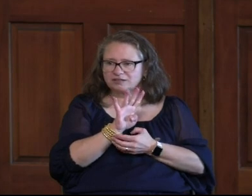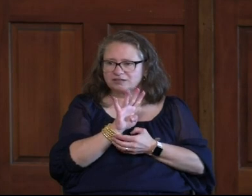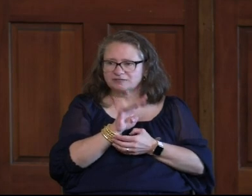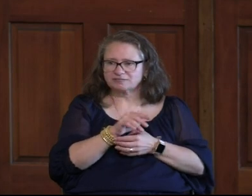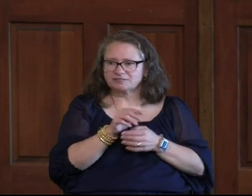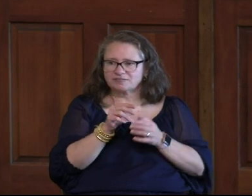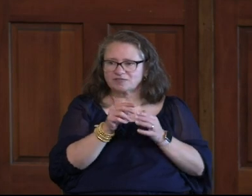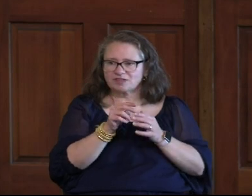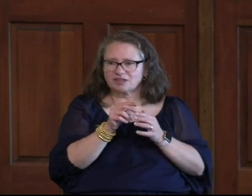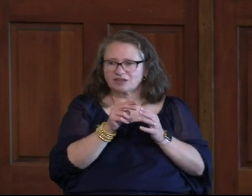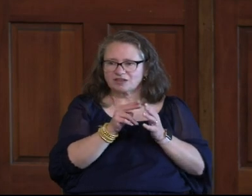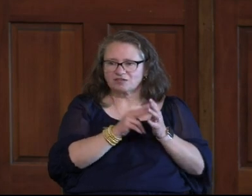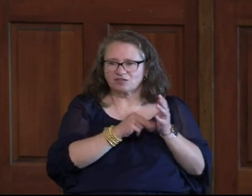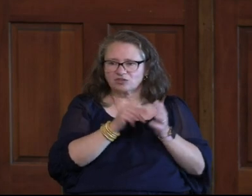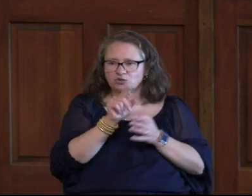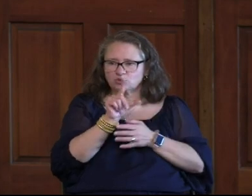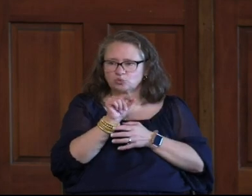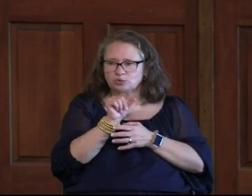We're In Verse 20